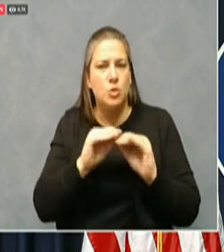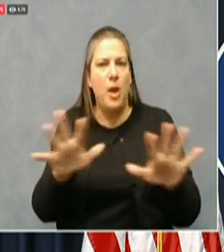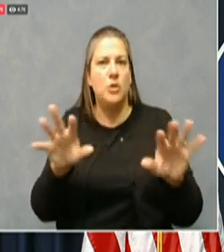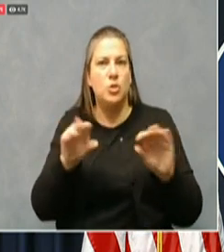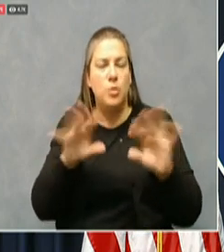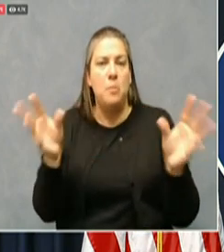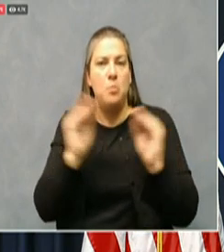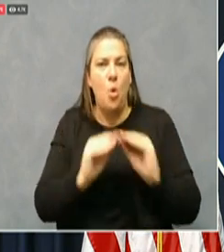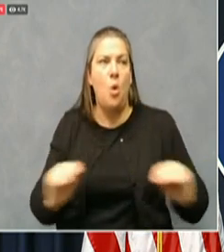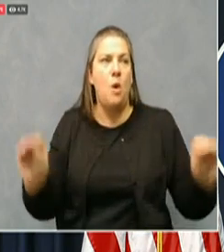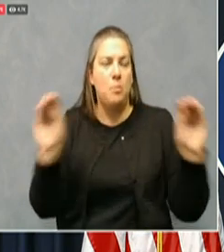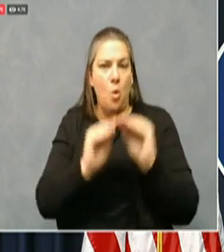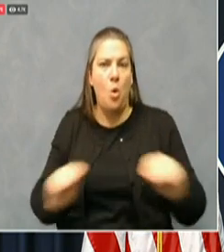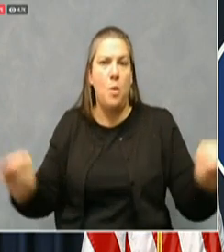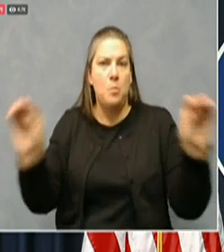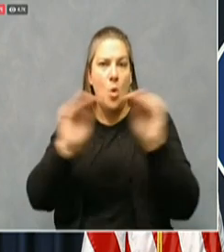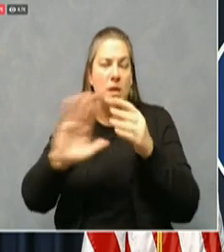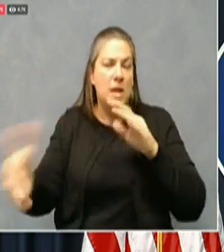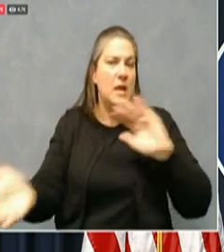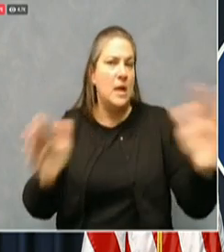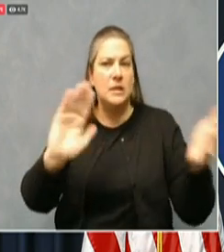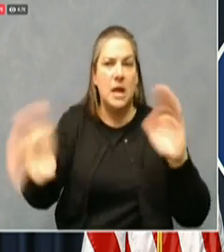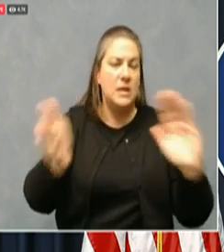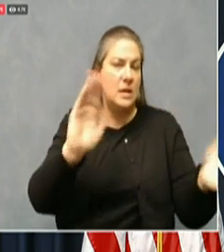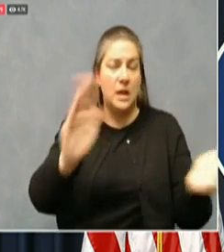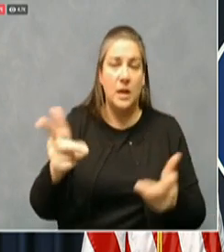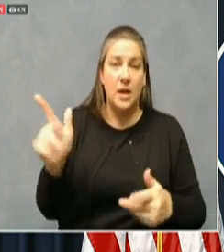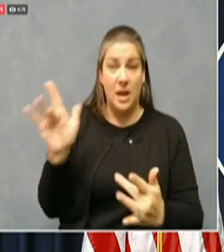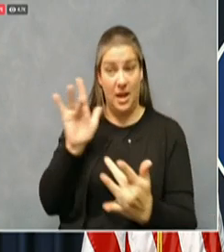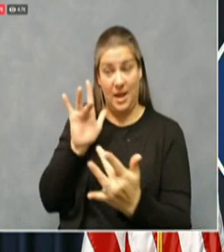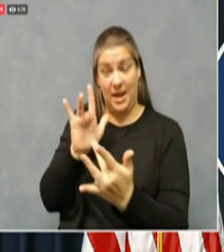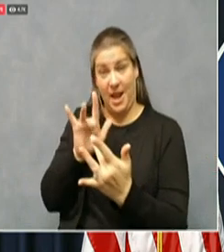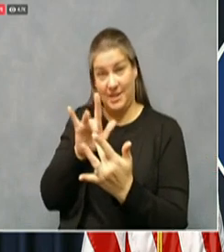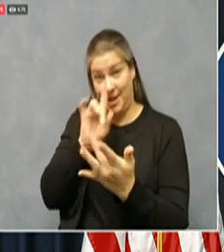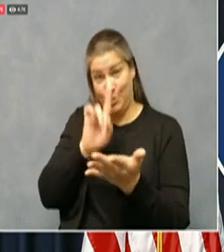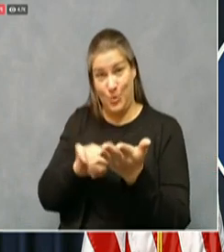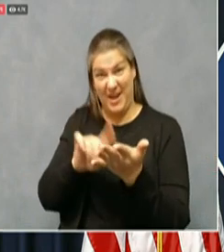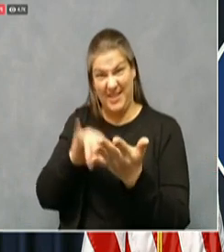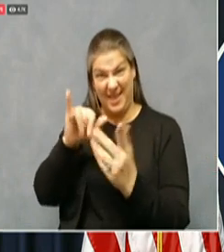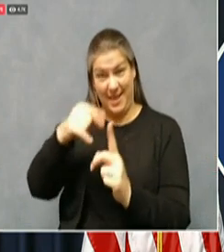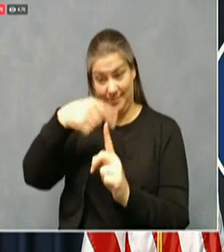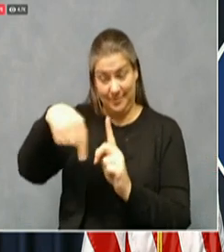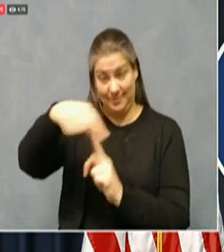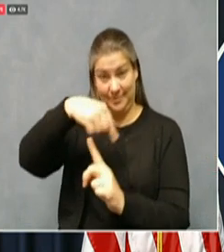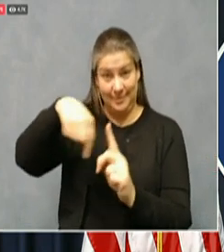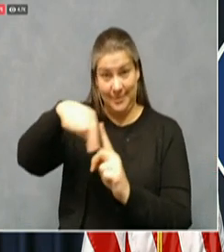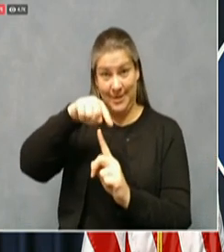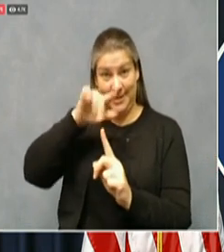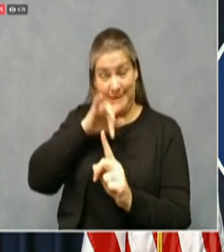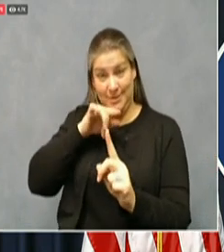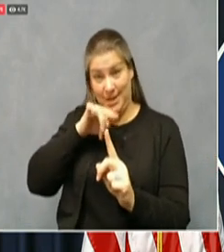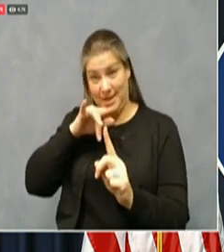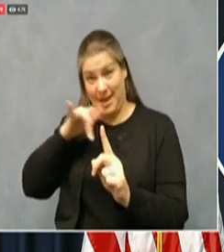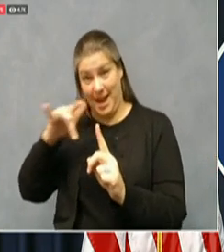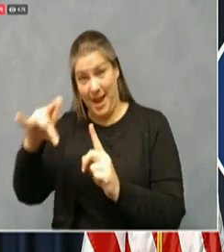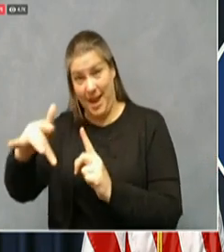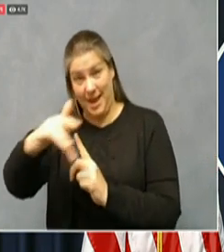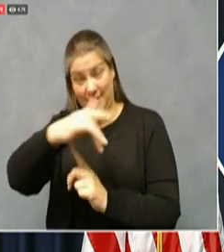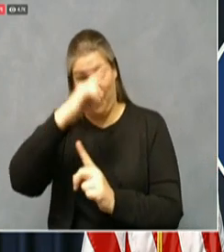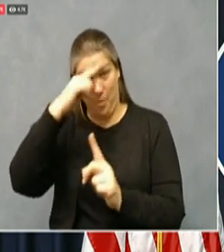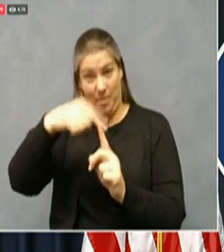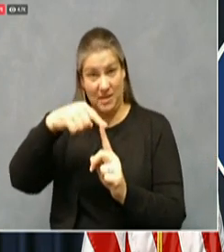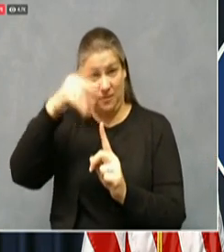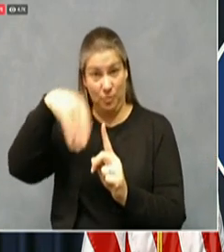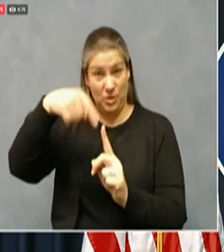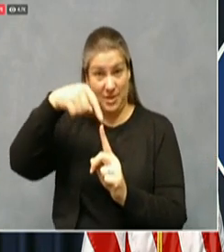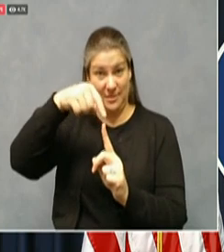Contact tracing. We always talked about about is most effective when there are a lot fewer cases. But